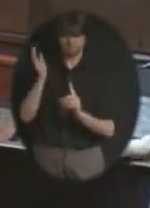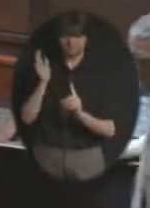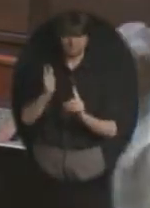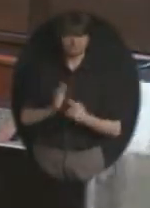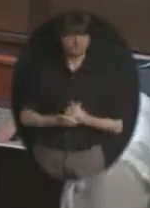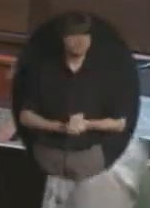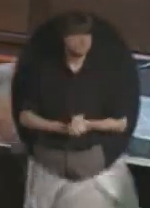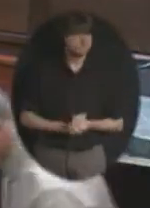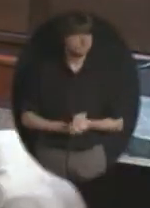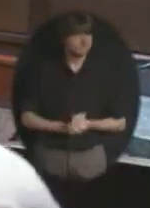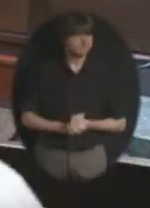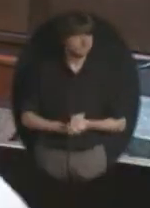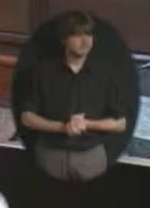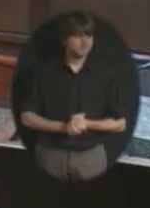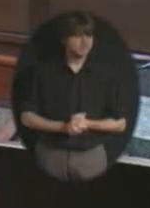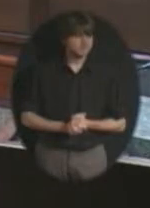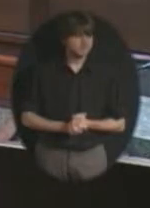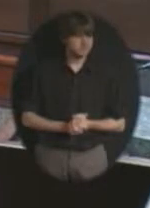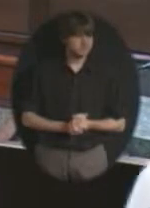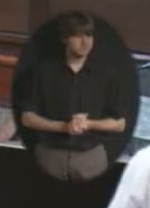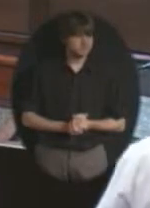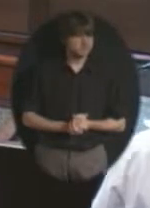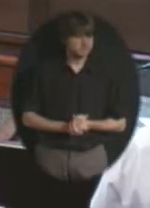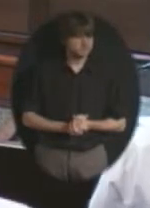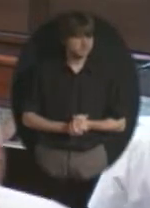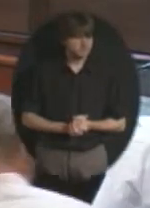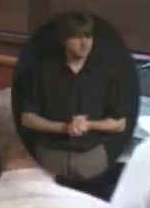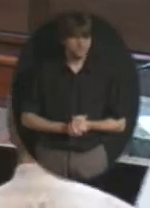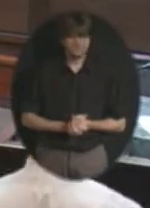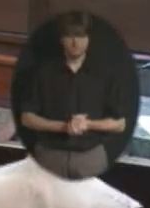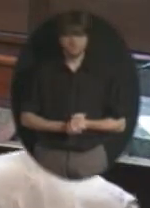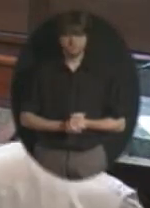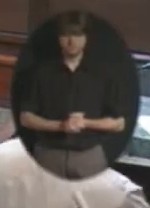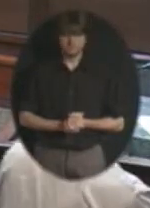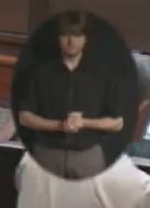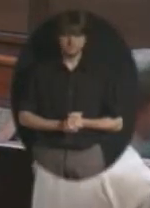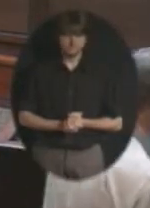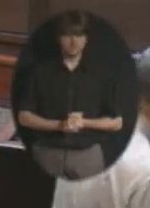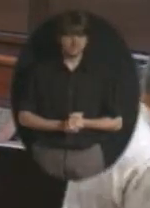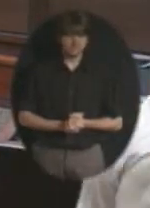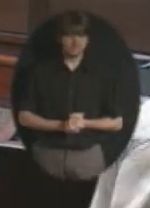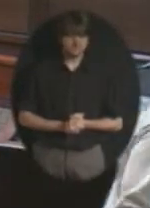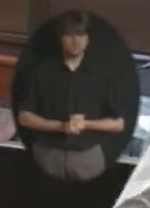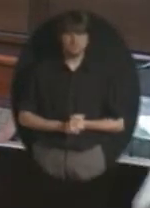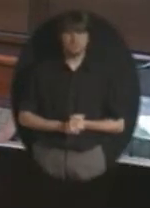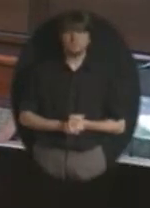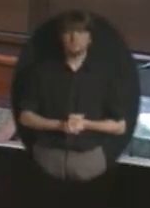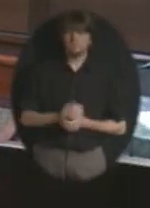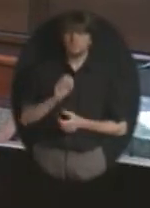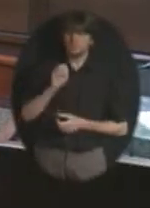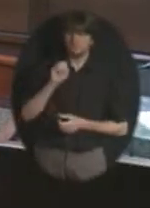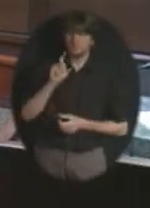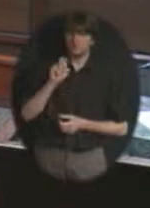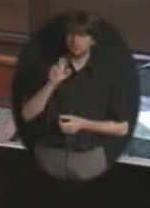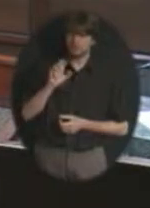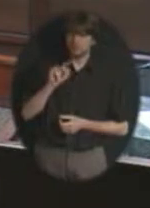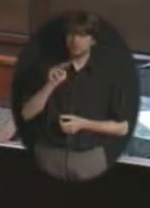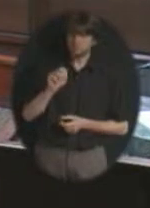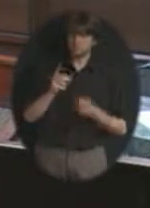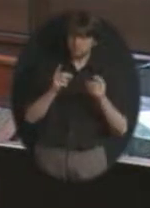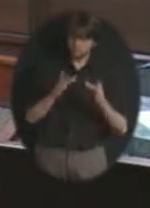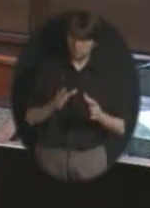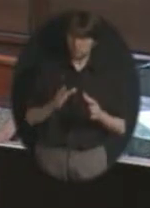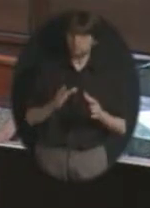And I'm not sure how that goes exactly. And then Dr. Gretchen Shirk, our executive director of general administration and high school programs.